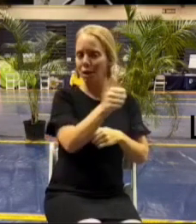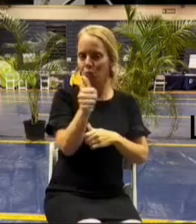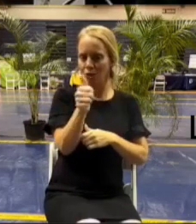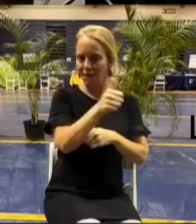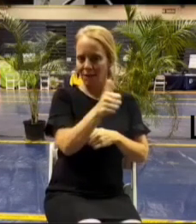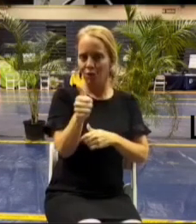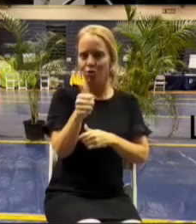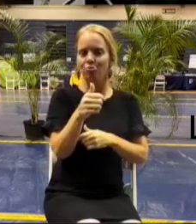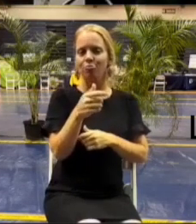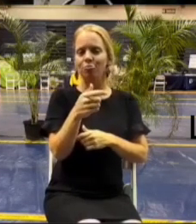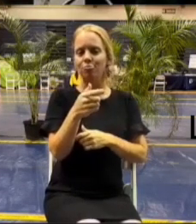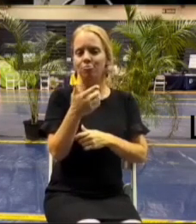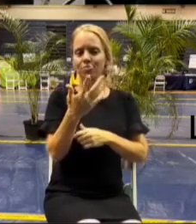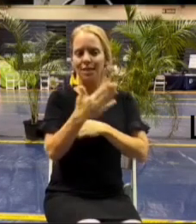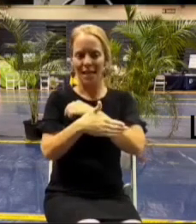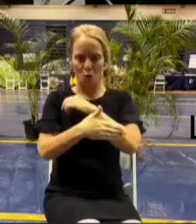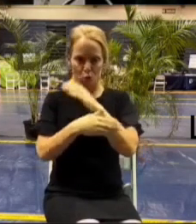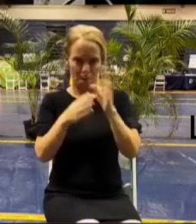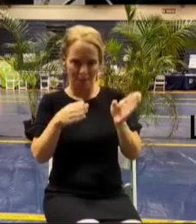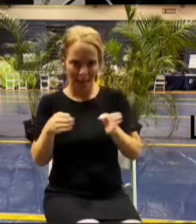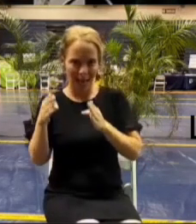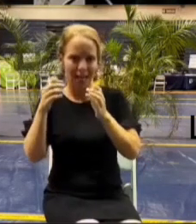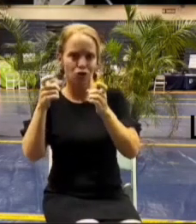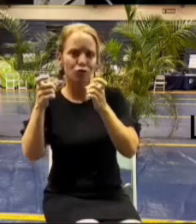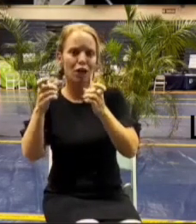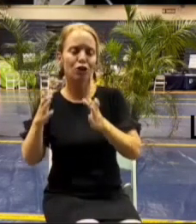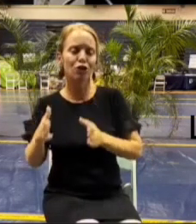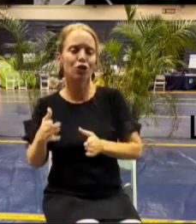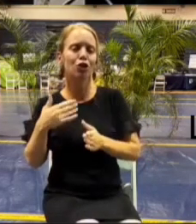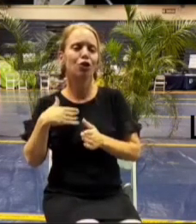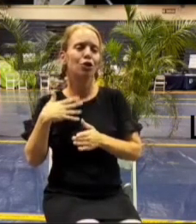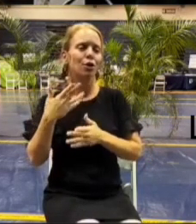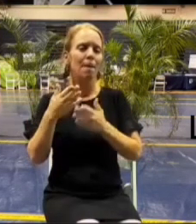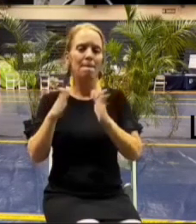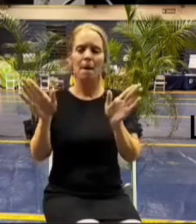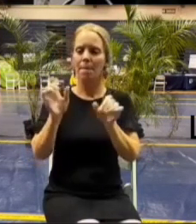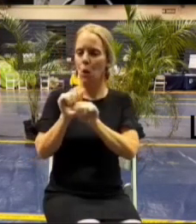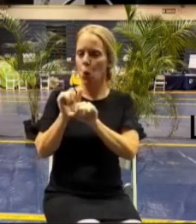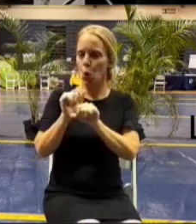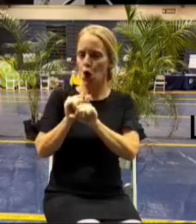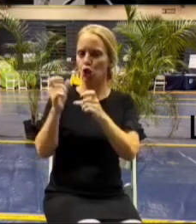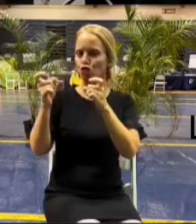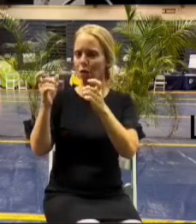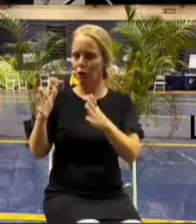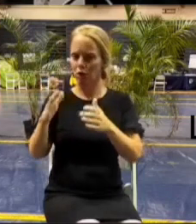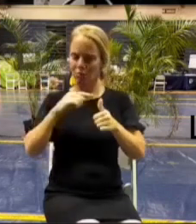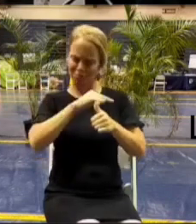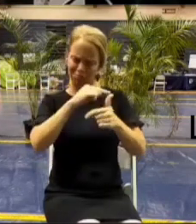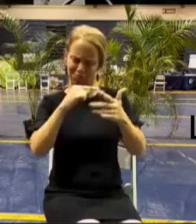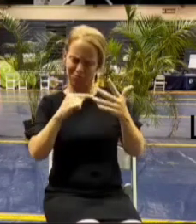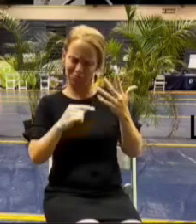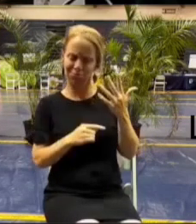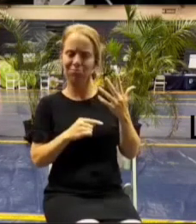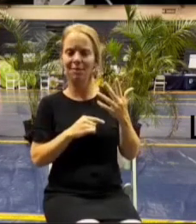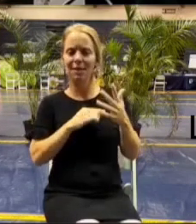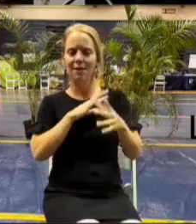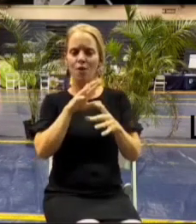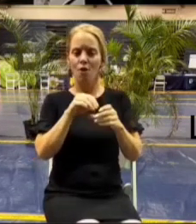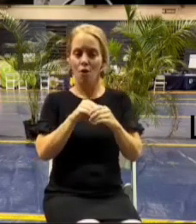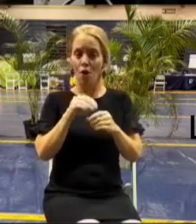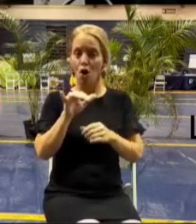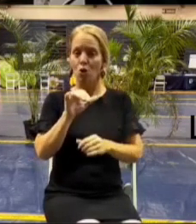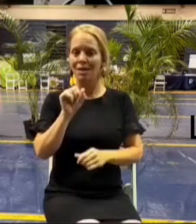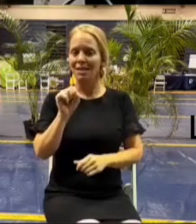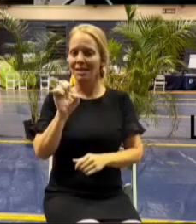county planning director public works director um senator